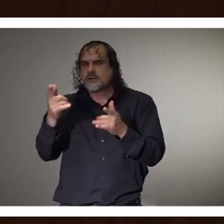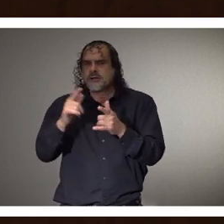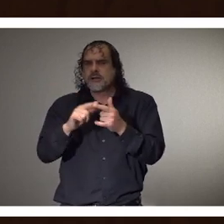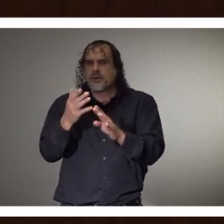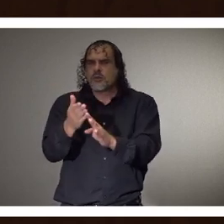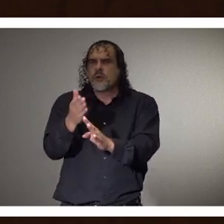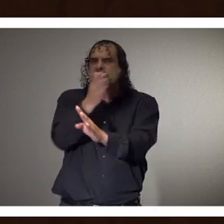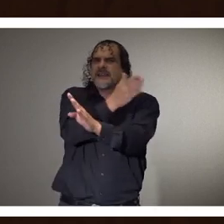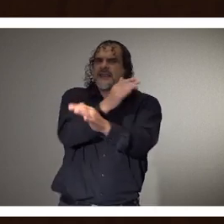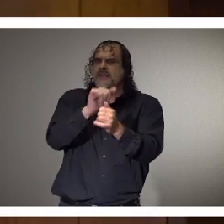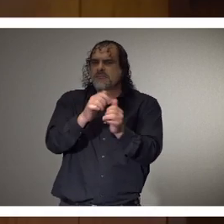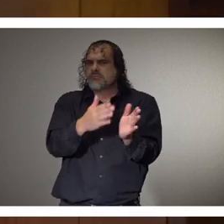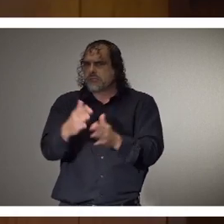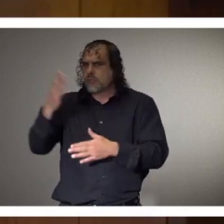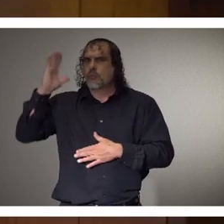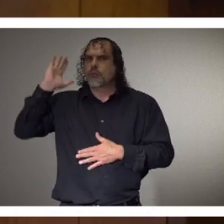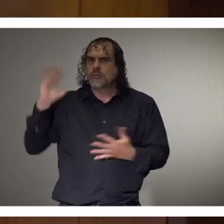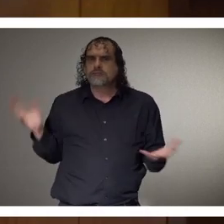did predate COVID.